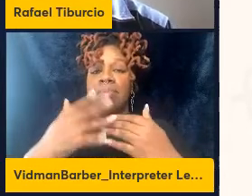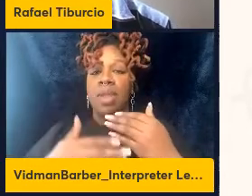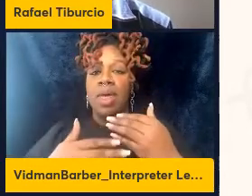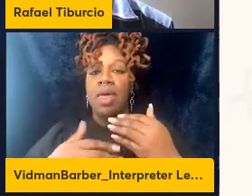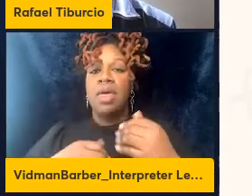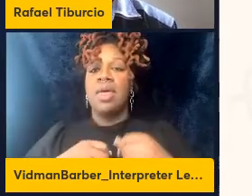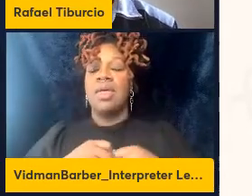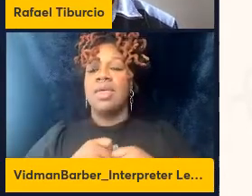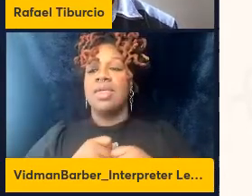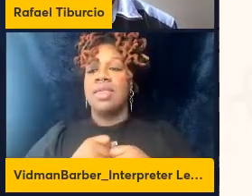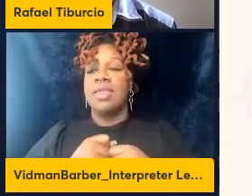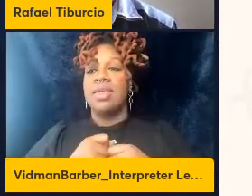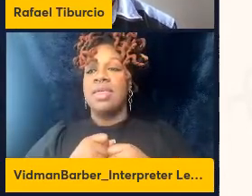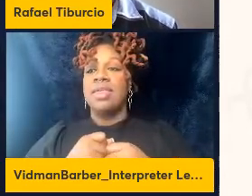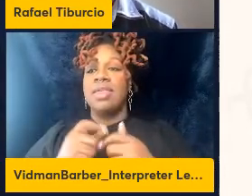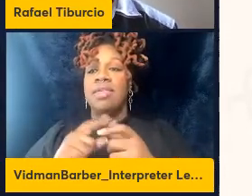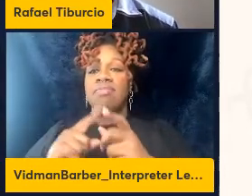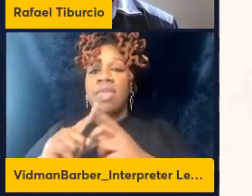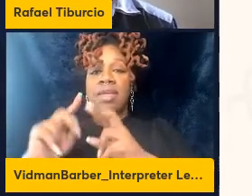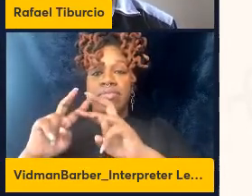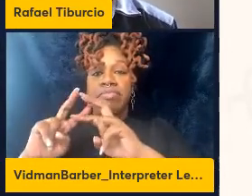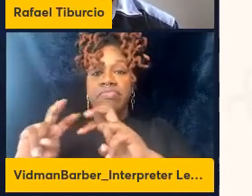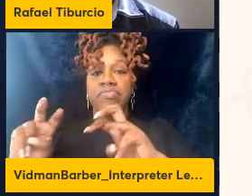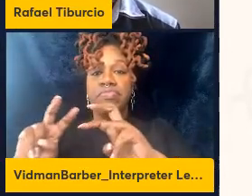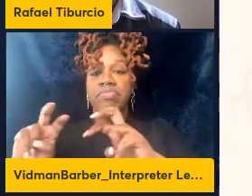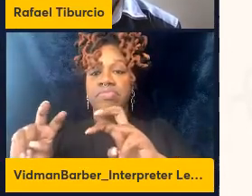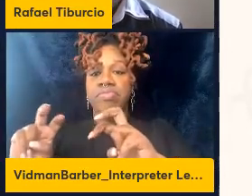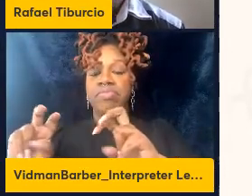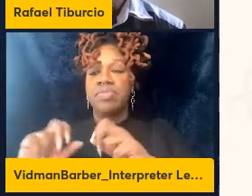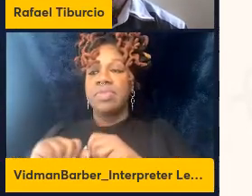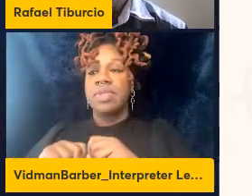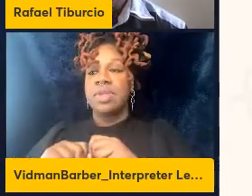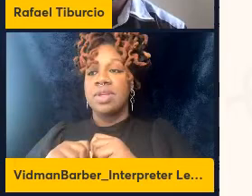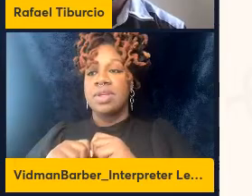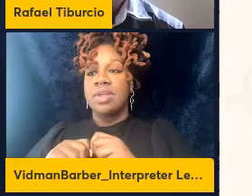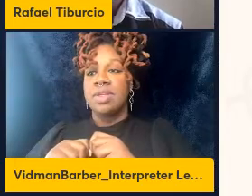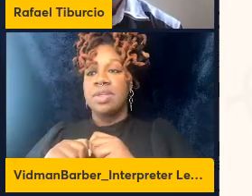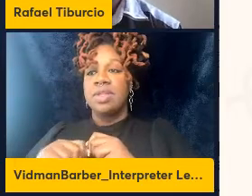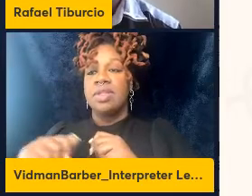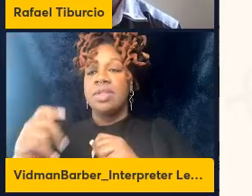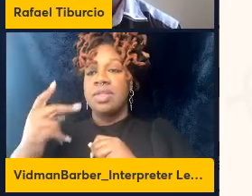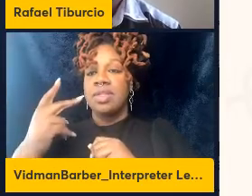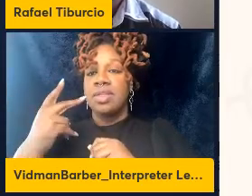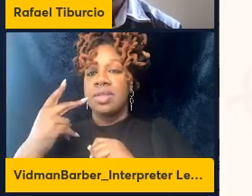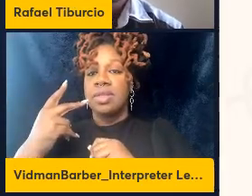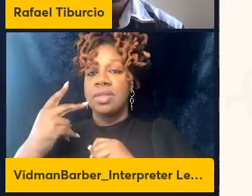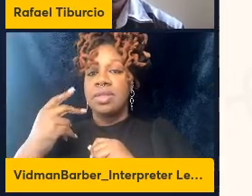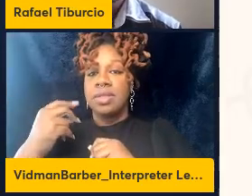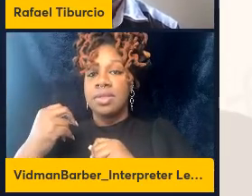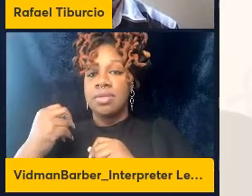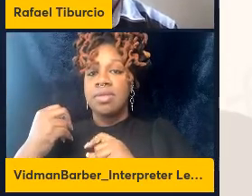Luminex and the peripheral lymphocytes were immunophenotaped by Fox